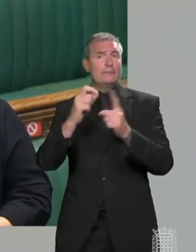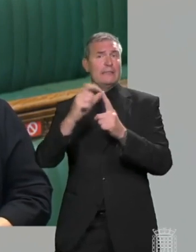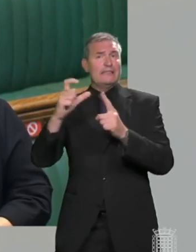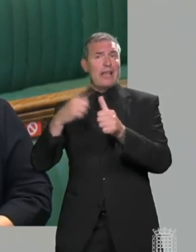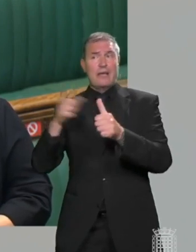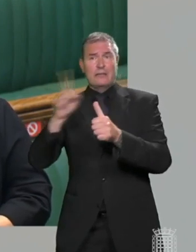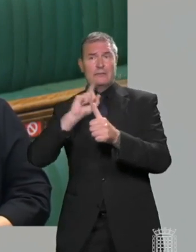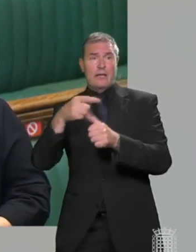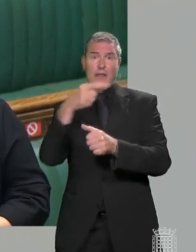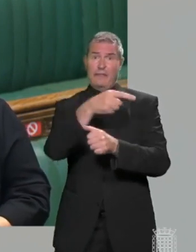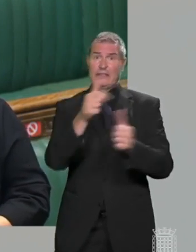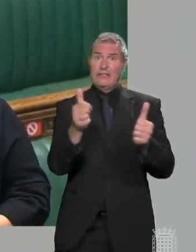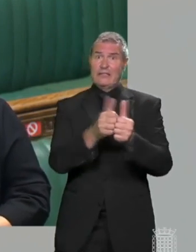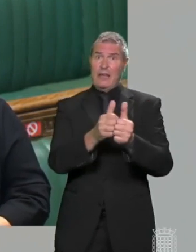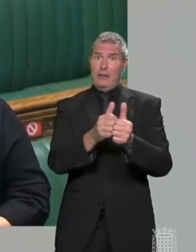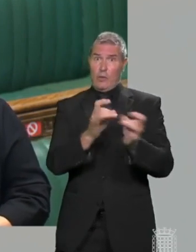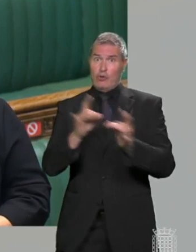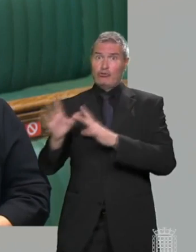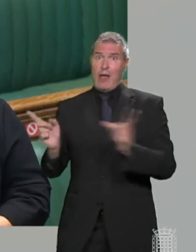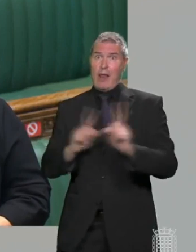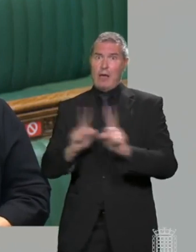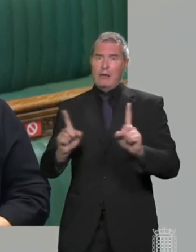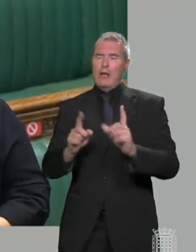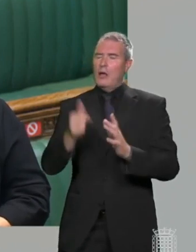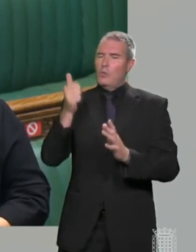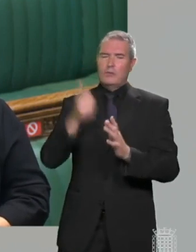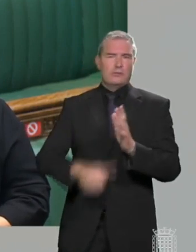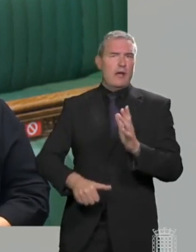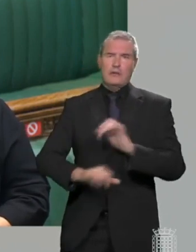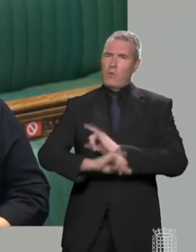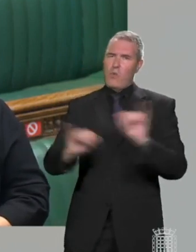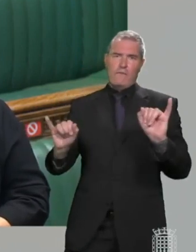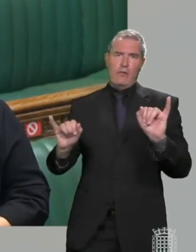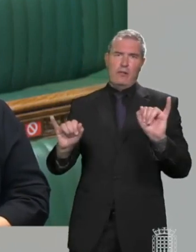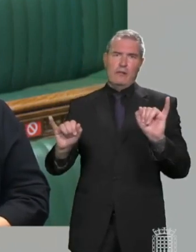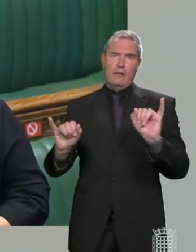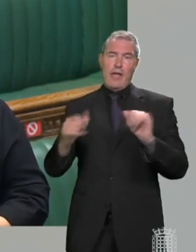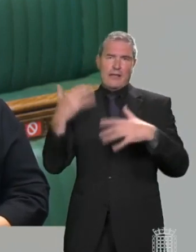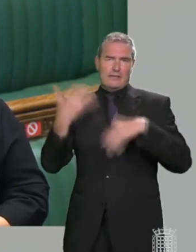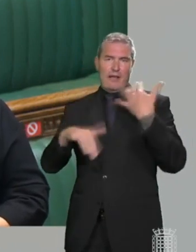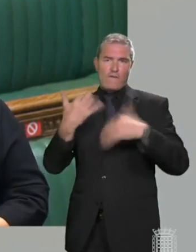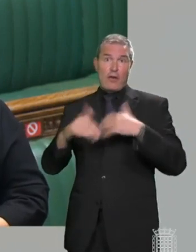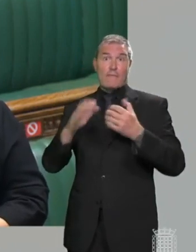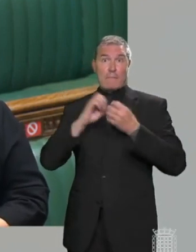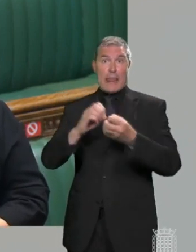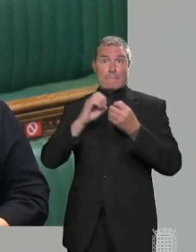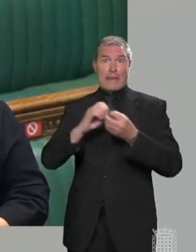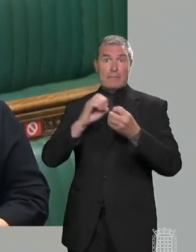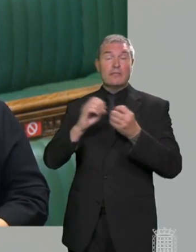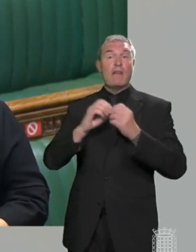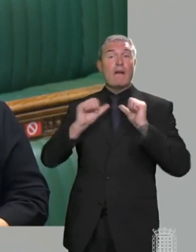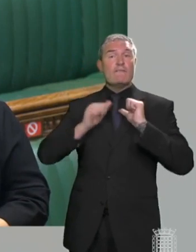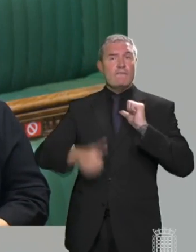deal will, and I quote, start a race to the bottom, and the losers will be billions of farmed animals